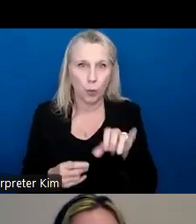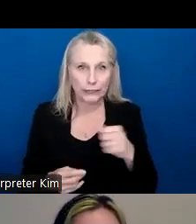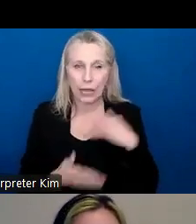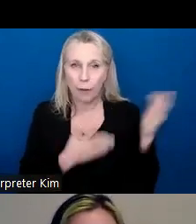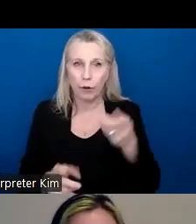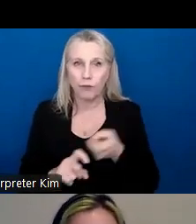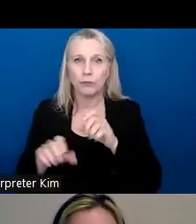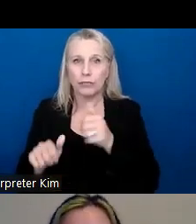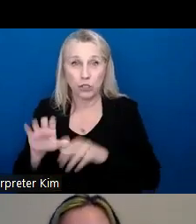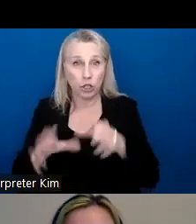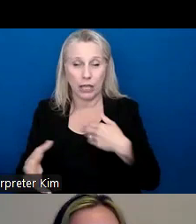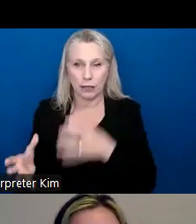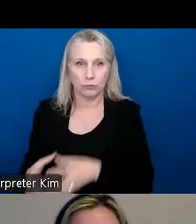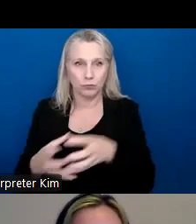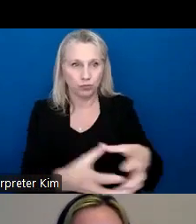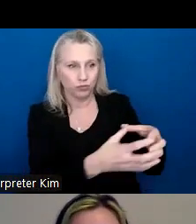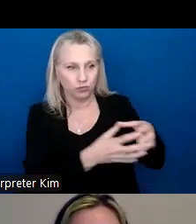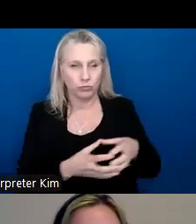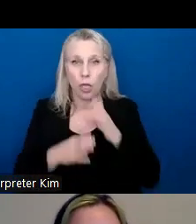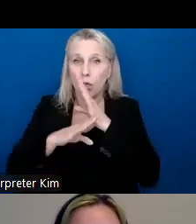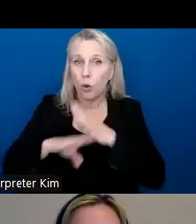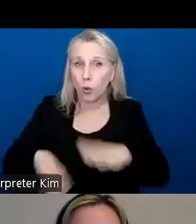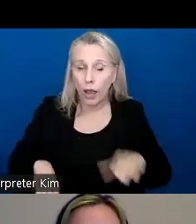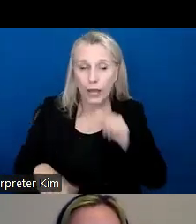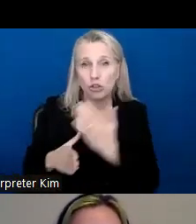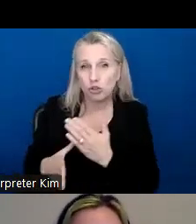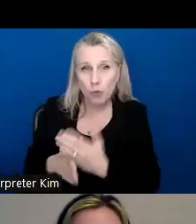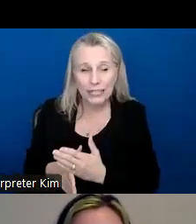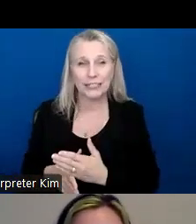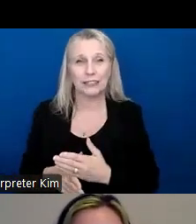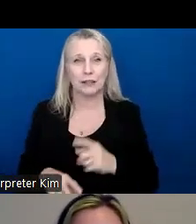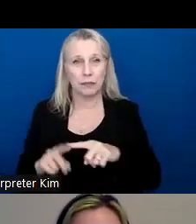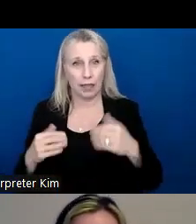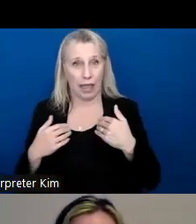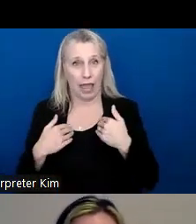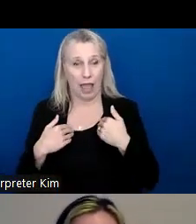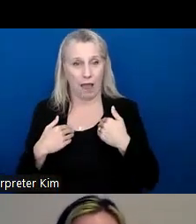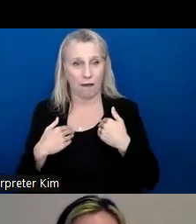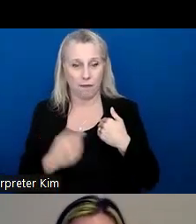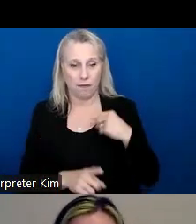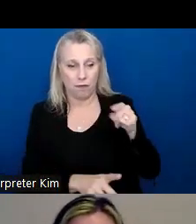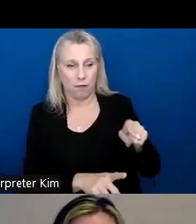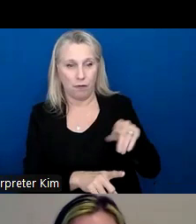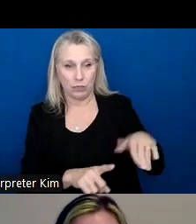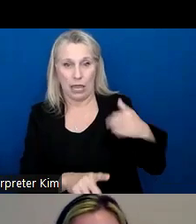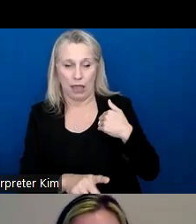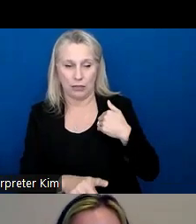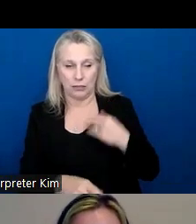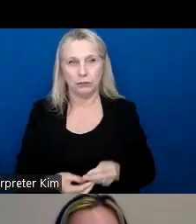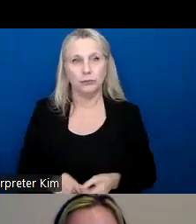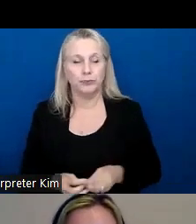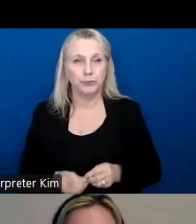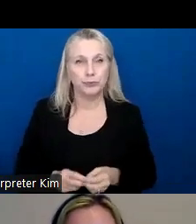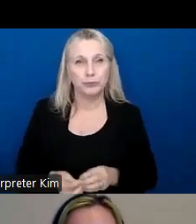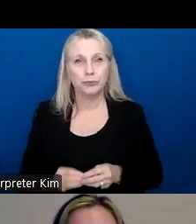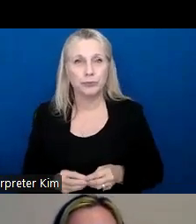from class to class with me. They're quiet. They're not distracting. Um, but they have something that they can play with or fidget with while they